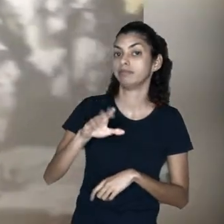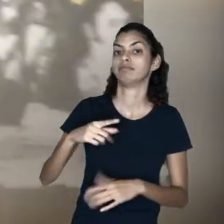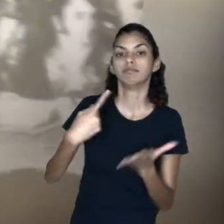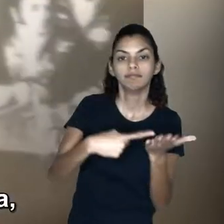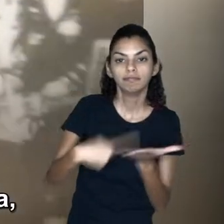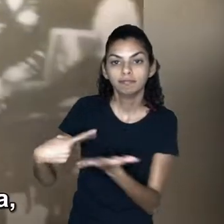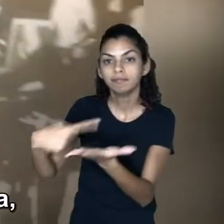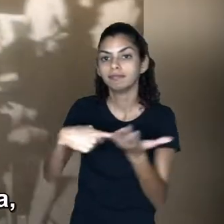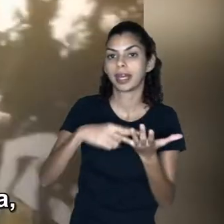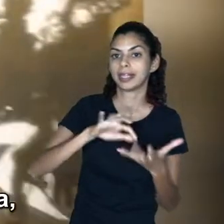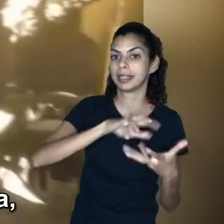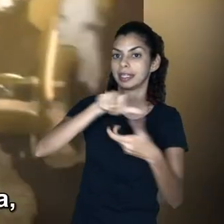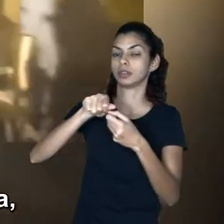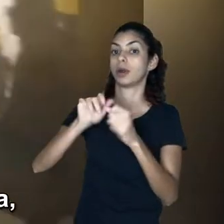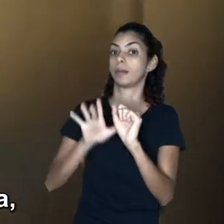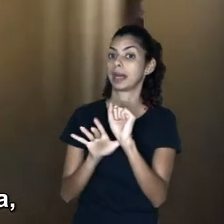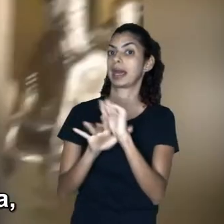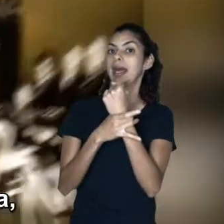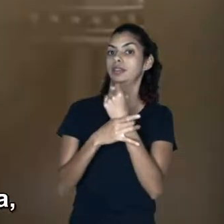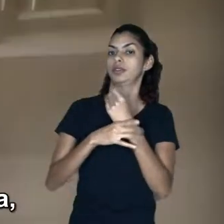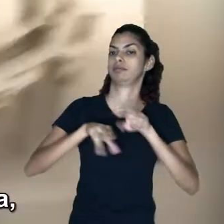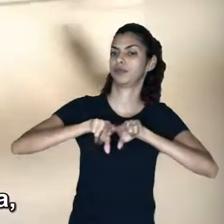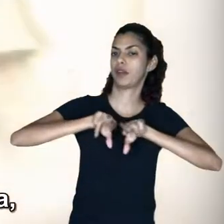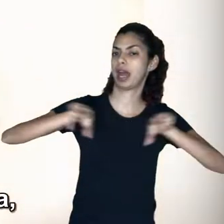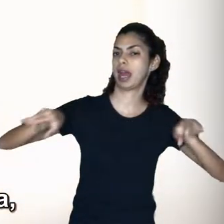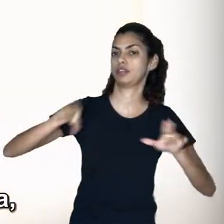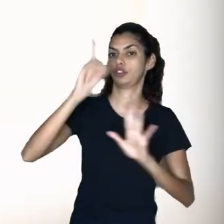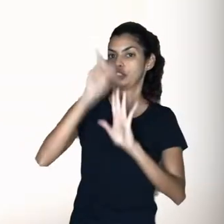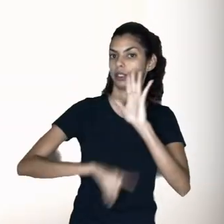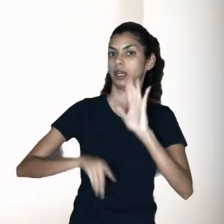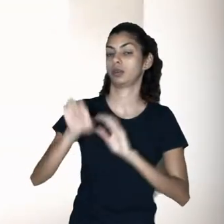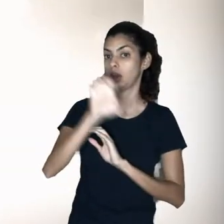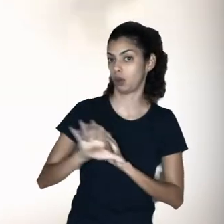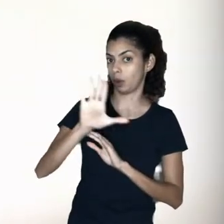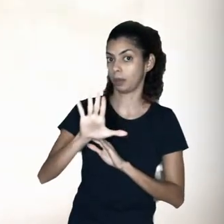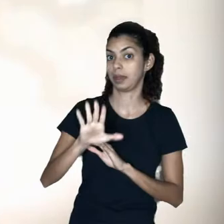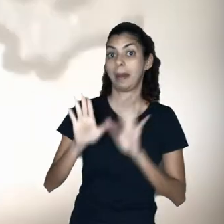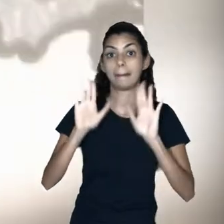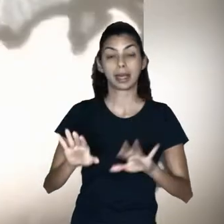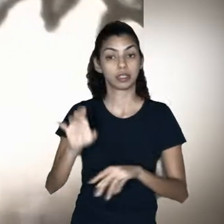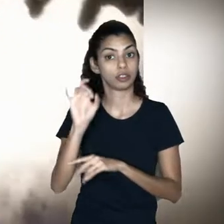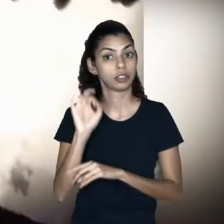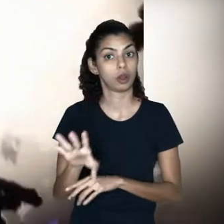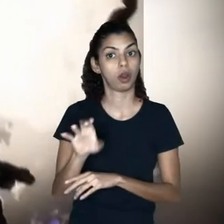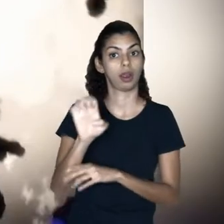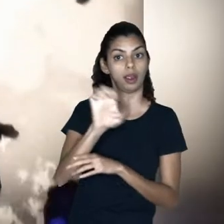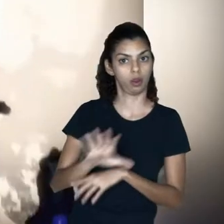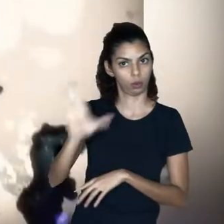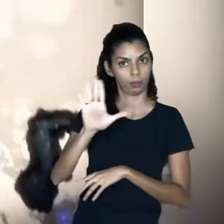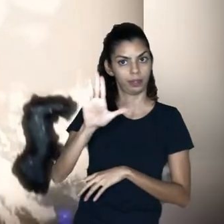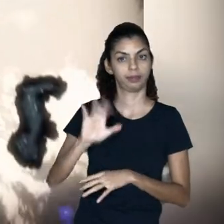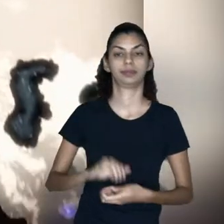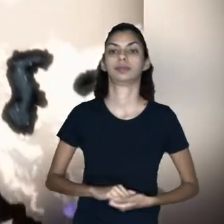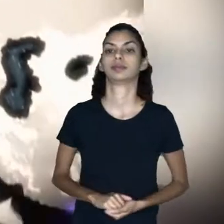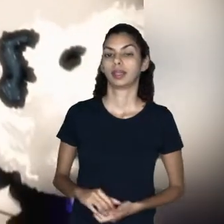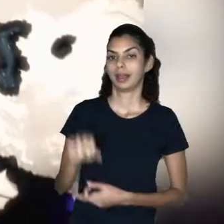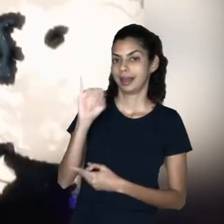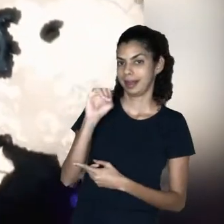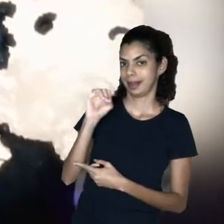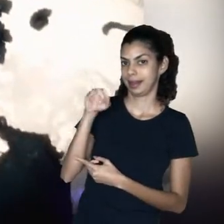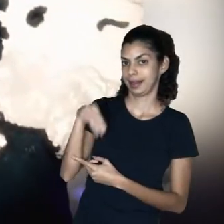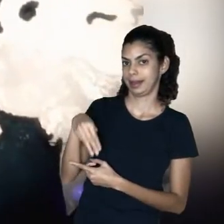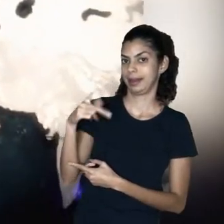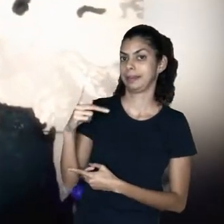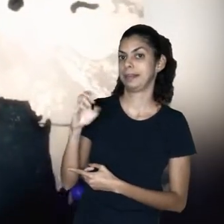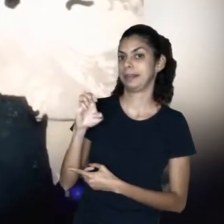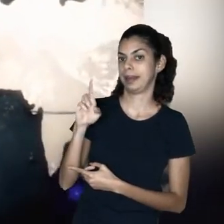agreements, broadly granting many rights across Europe. But only across Europe.